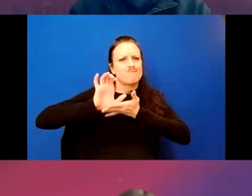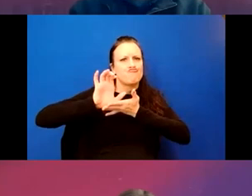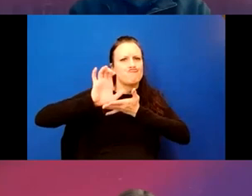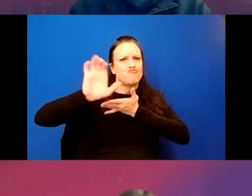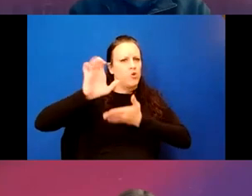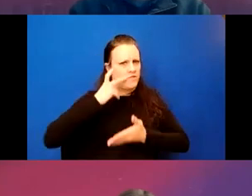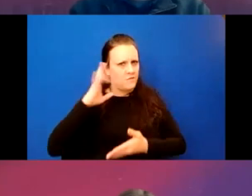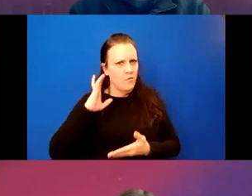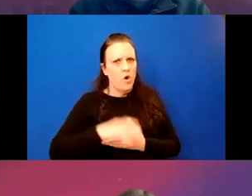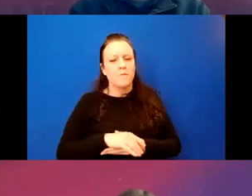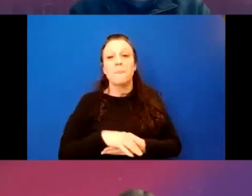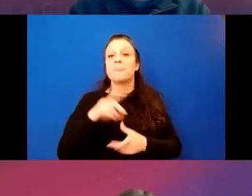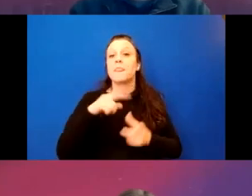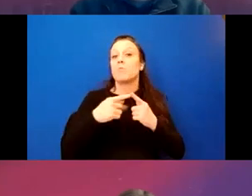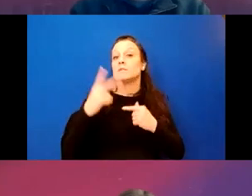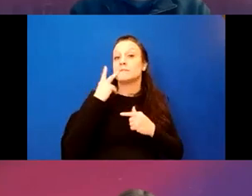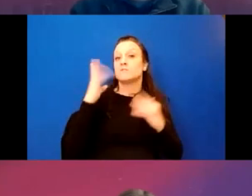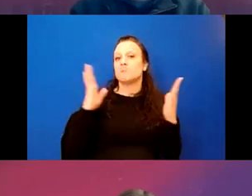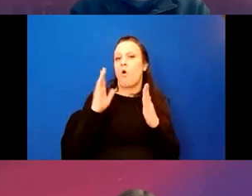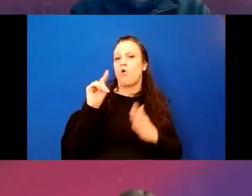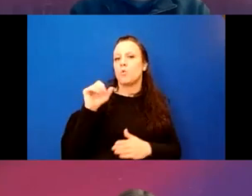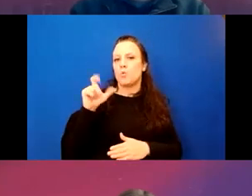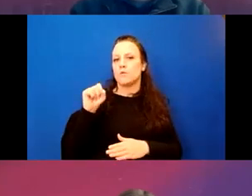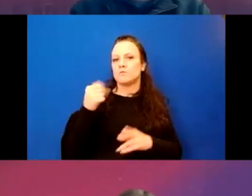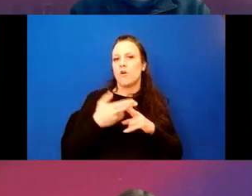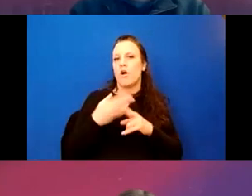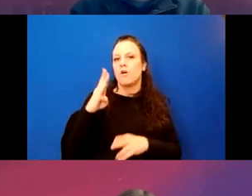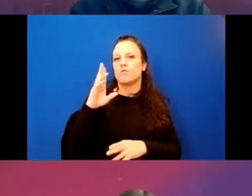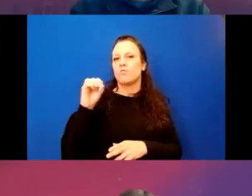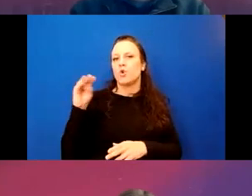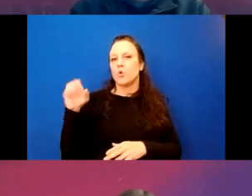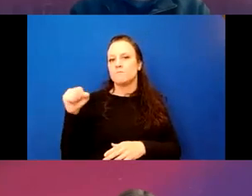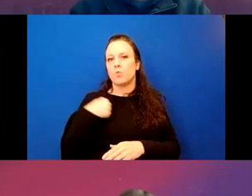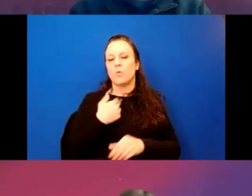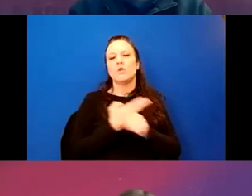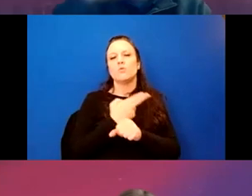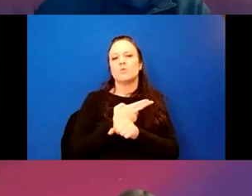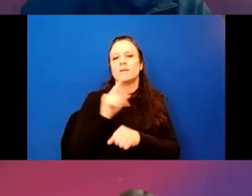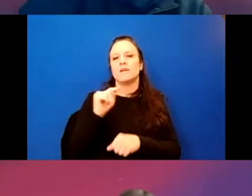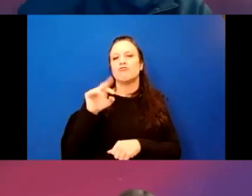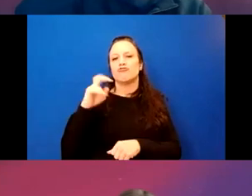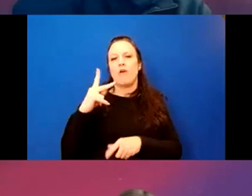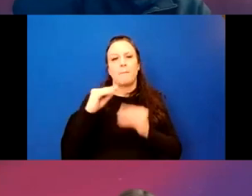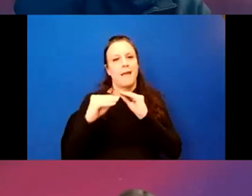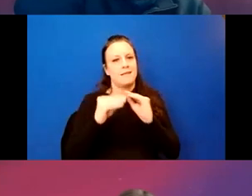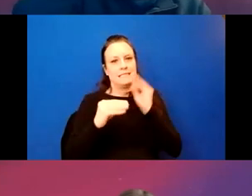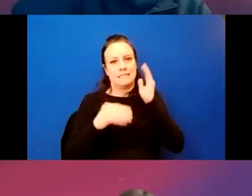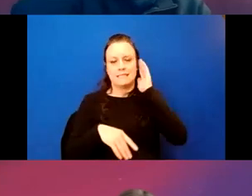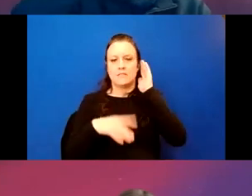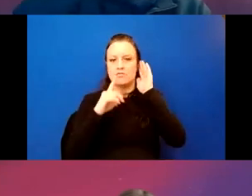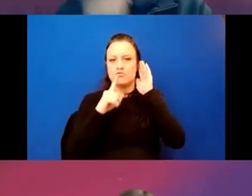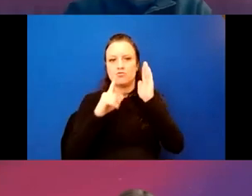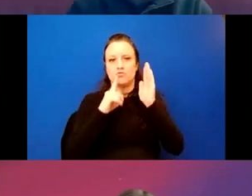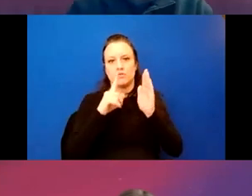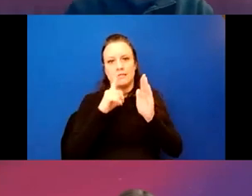Um, and then we have smaller tools, um, that are called brooms and we use them in the course of track maintenance, um, really to, to dress